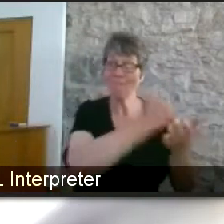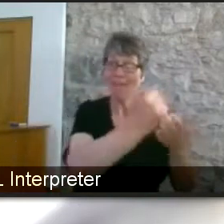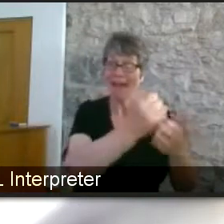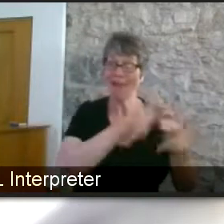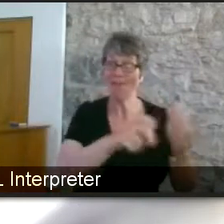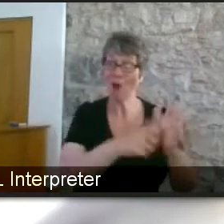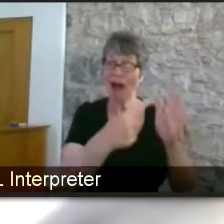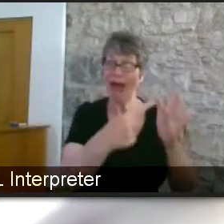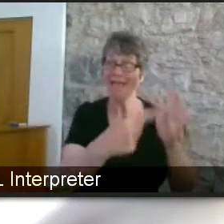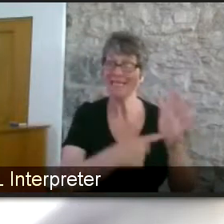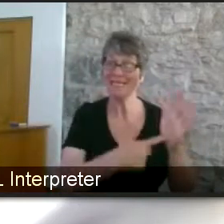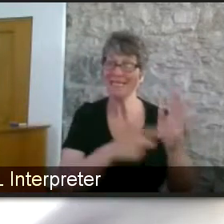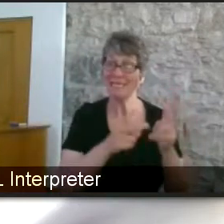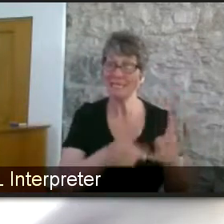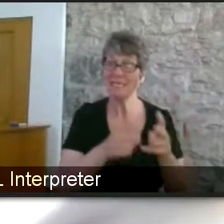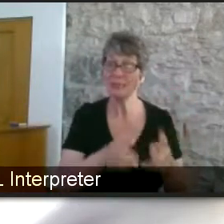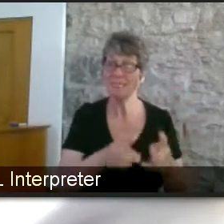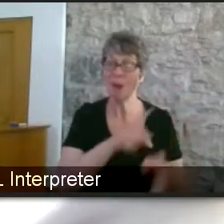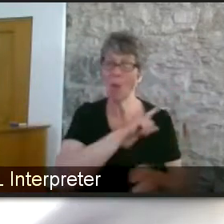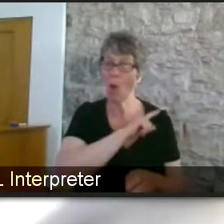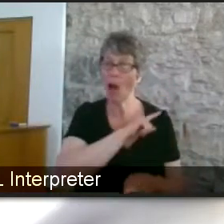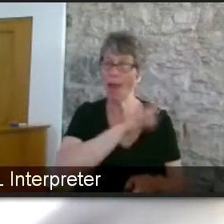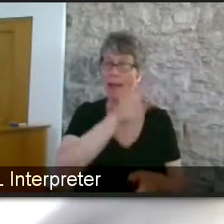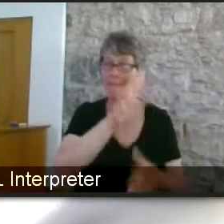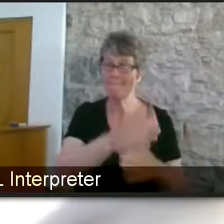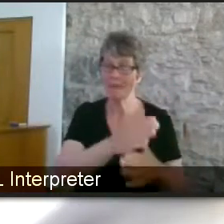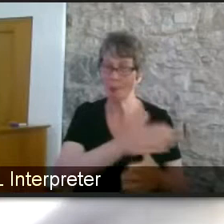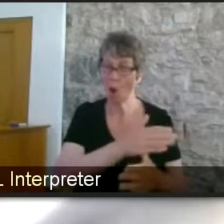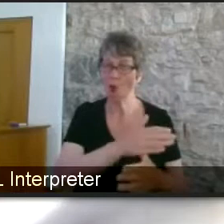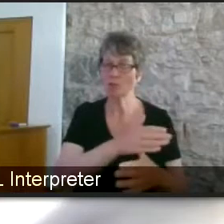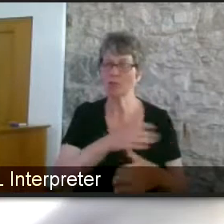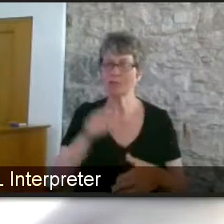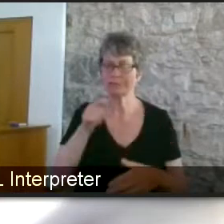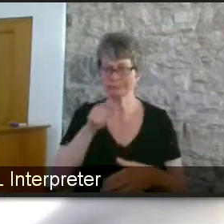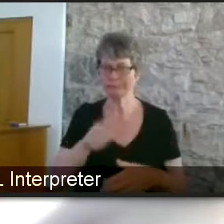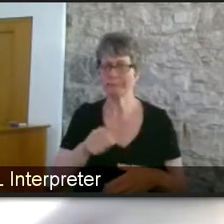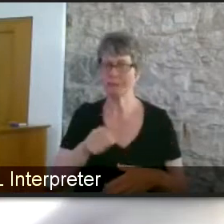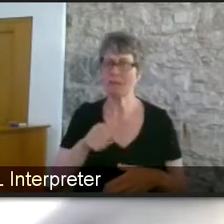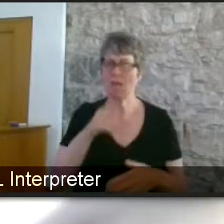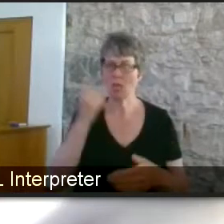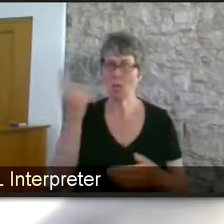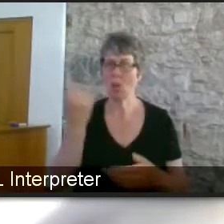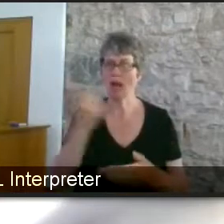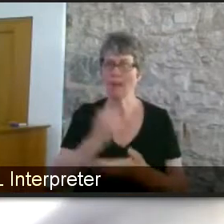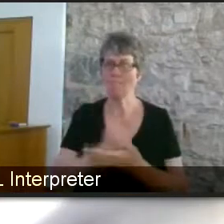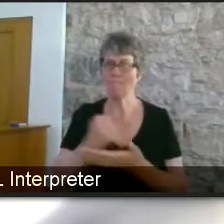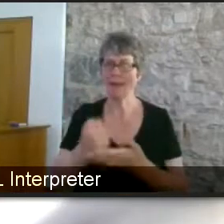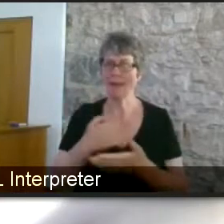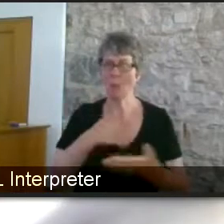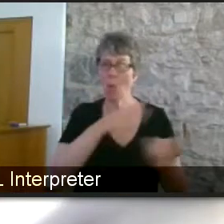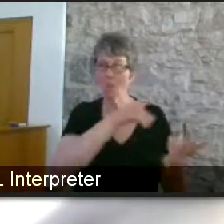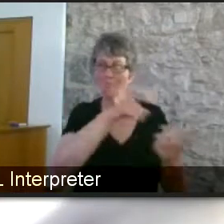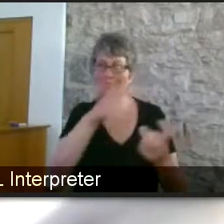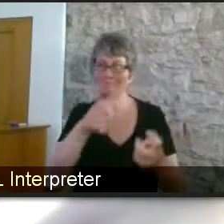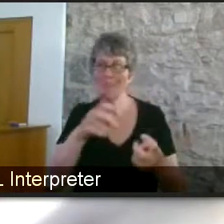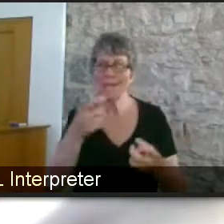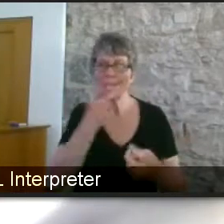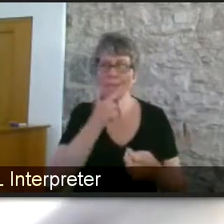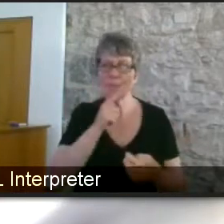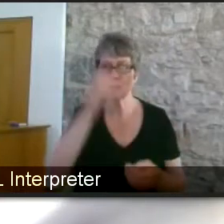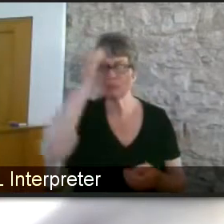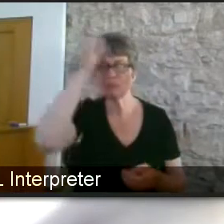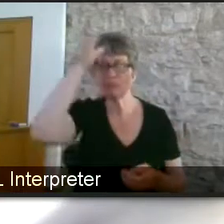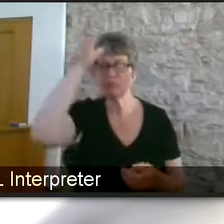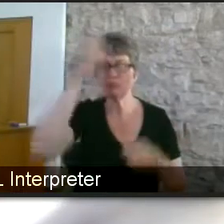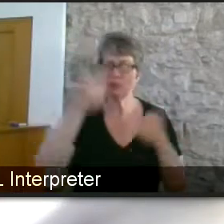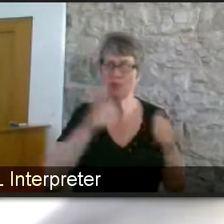you know they they want people who've been trained up and are working well in this so there is some awareness around that i think there was a report pre